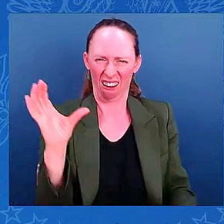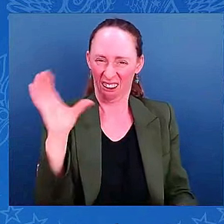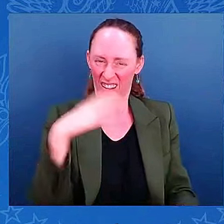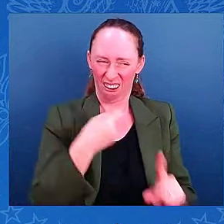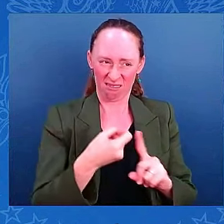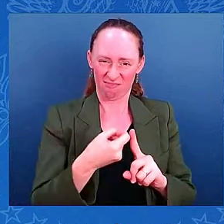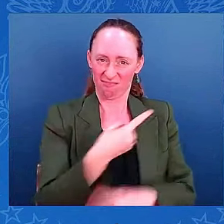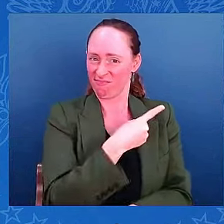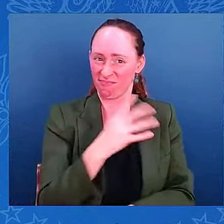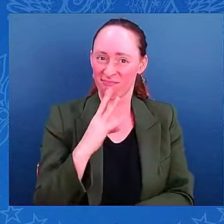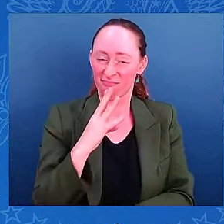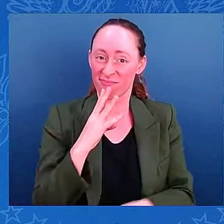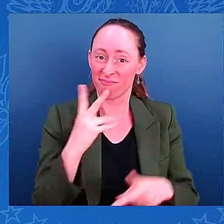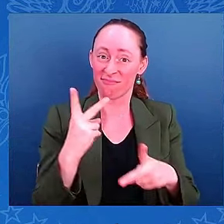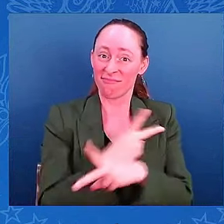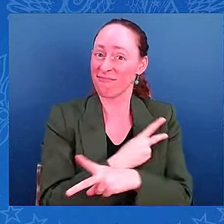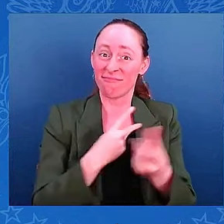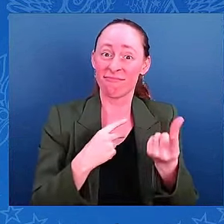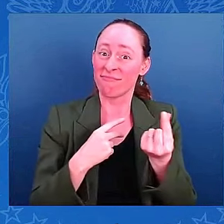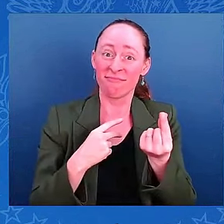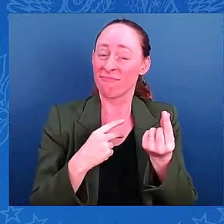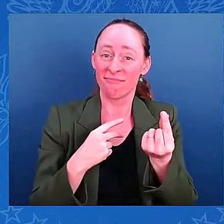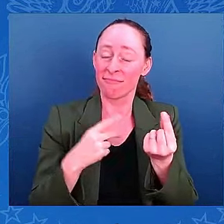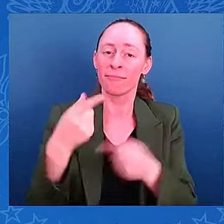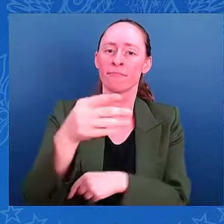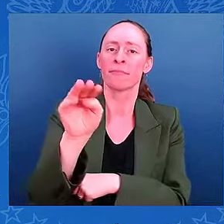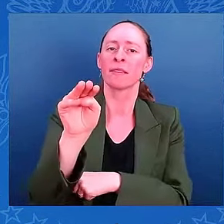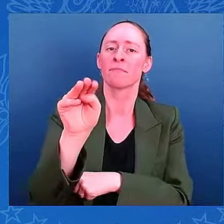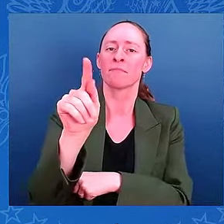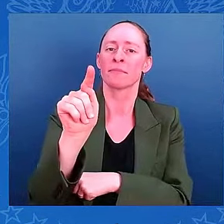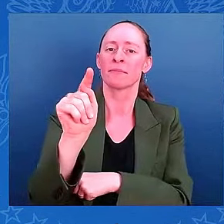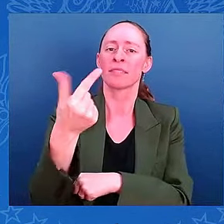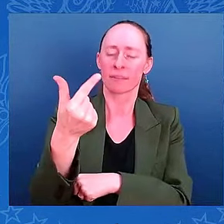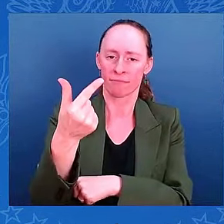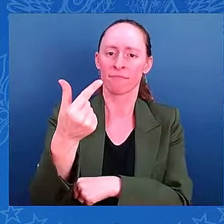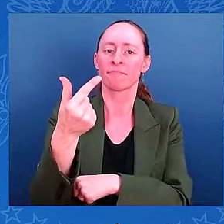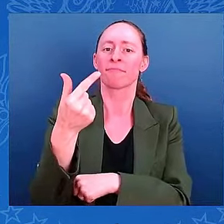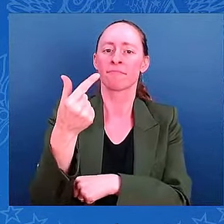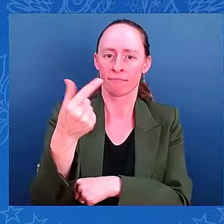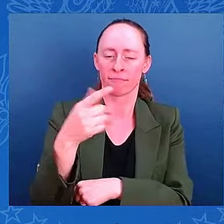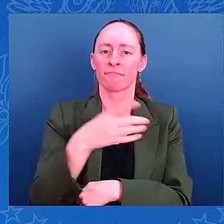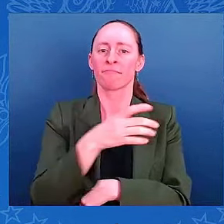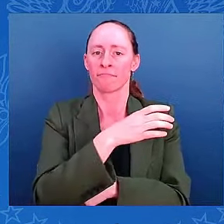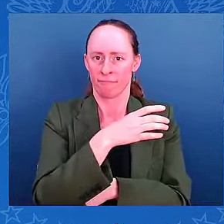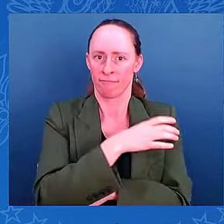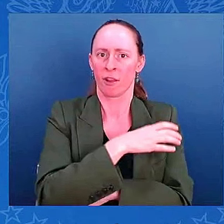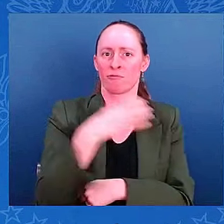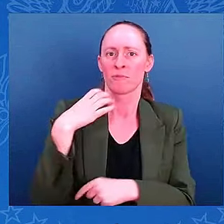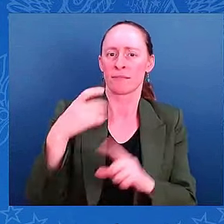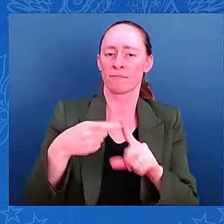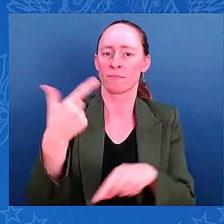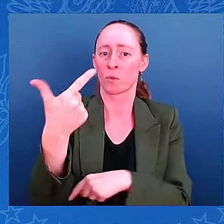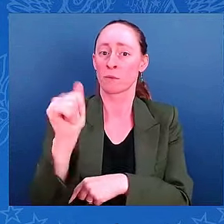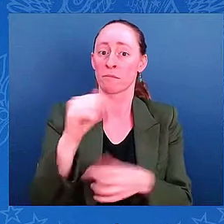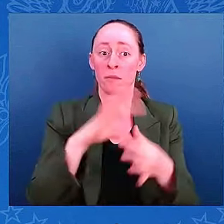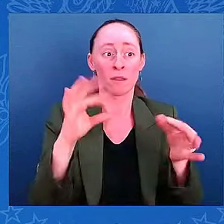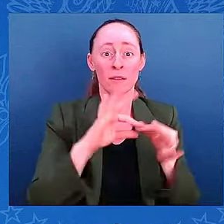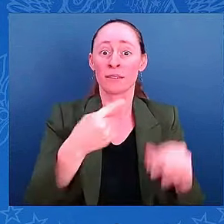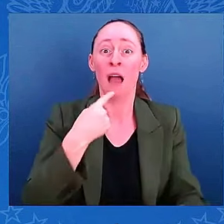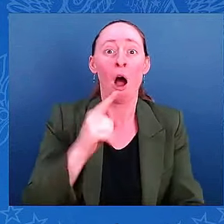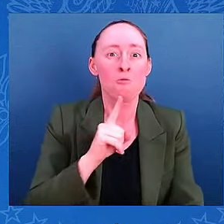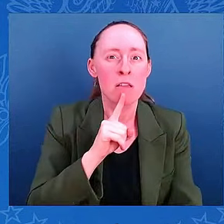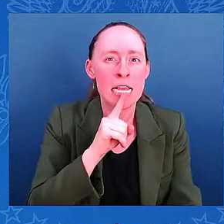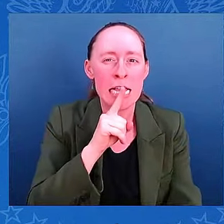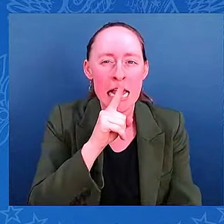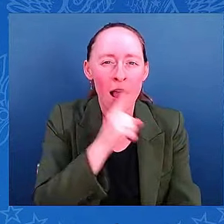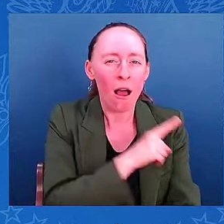of Georgia, is now saying the federal government is literally controlling the weather. We're controlling the weather. It's beyond ridiculous. It's